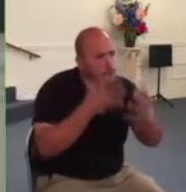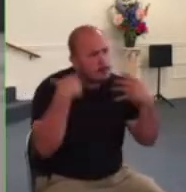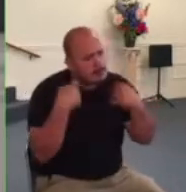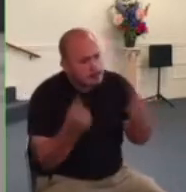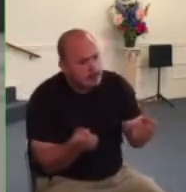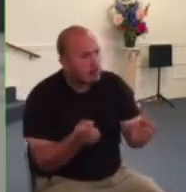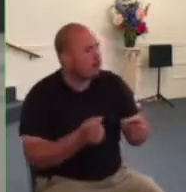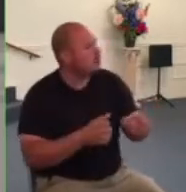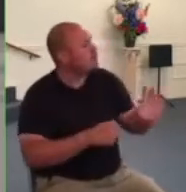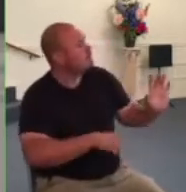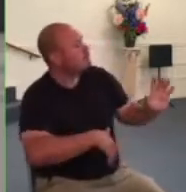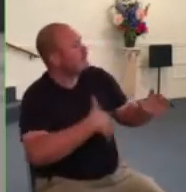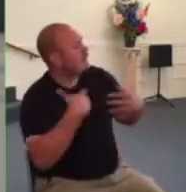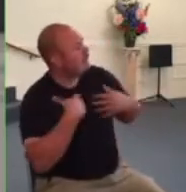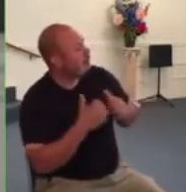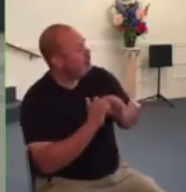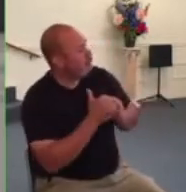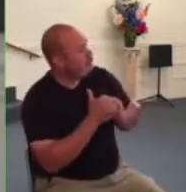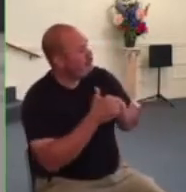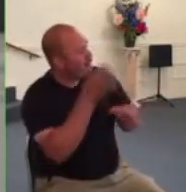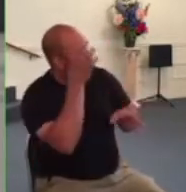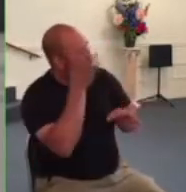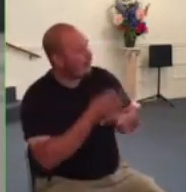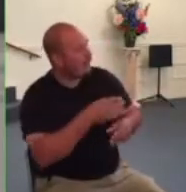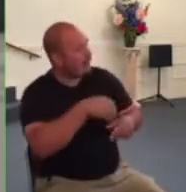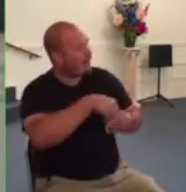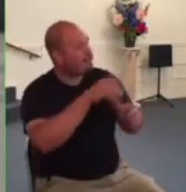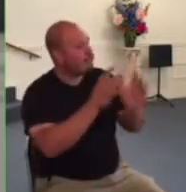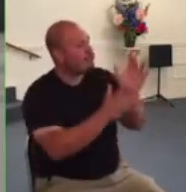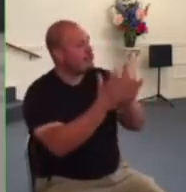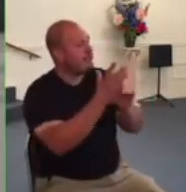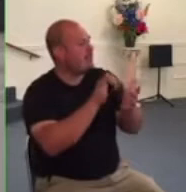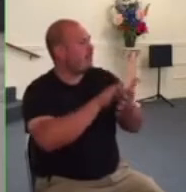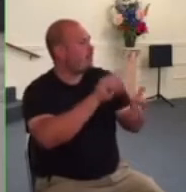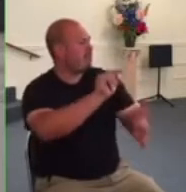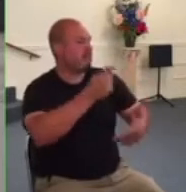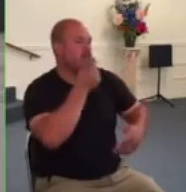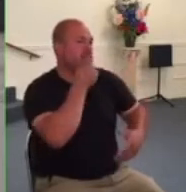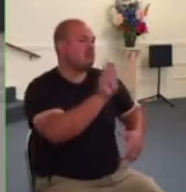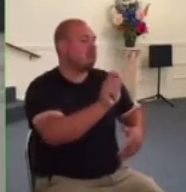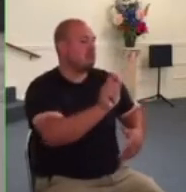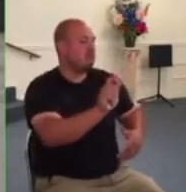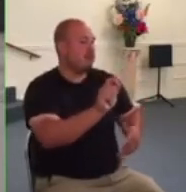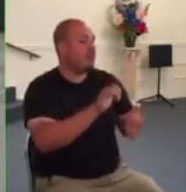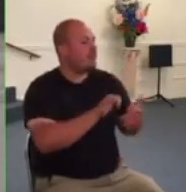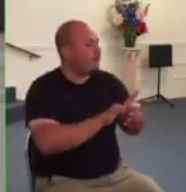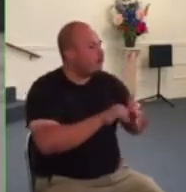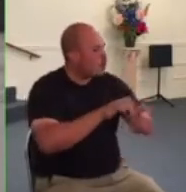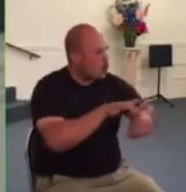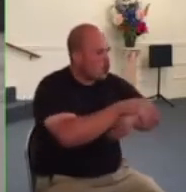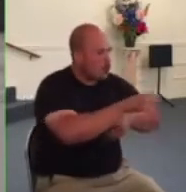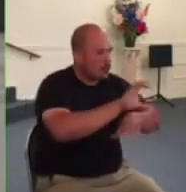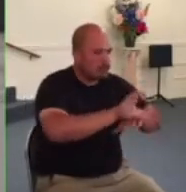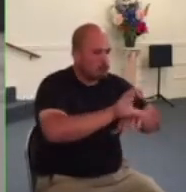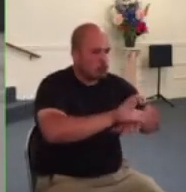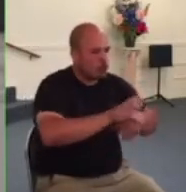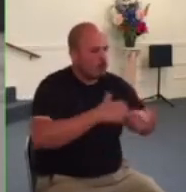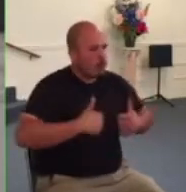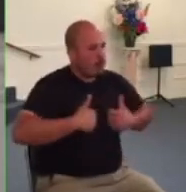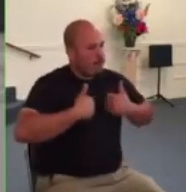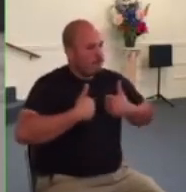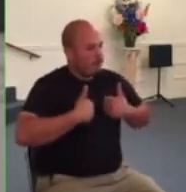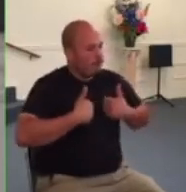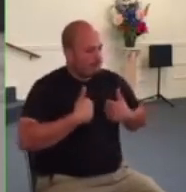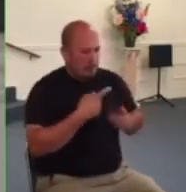was healed by faith in the name of jesus this is very early in the life of the church probably the first few weeks or